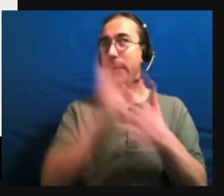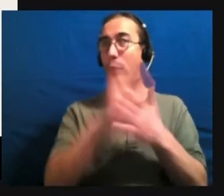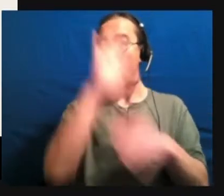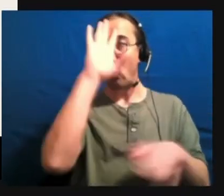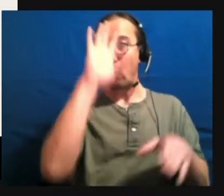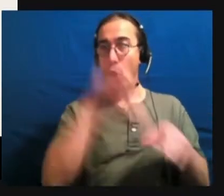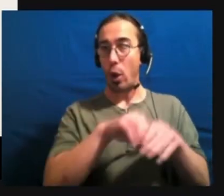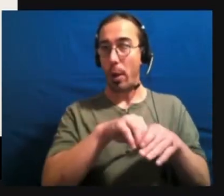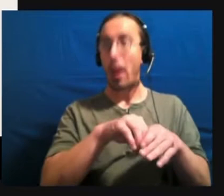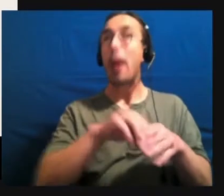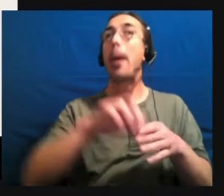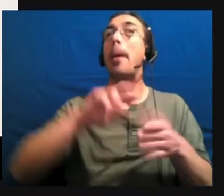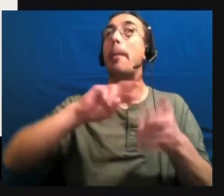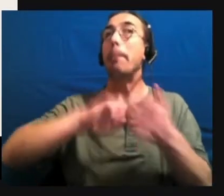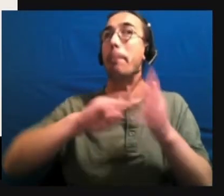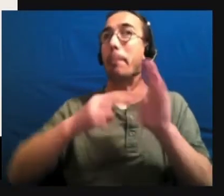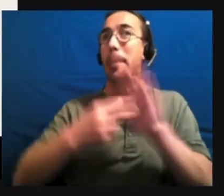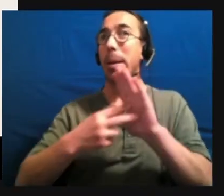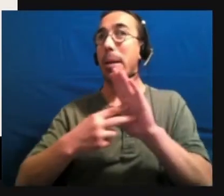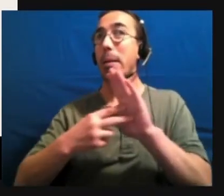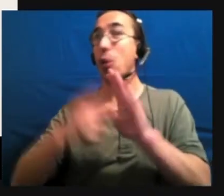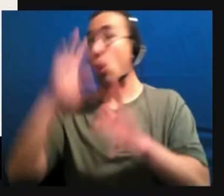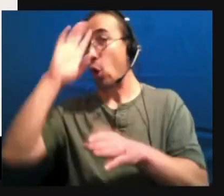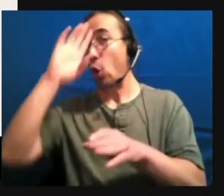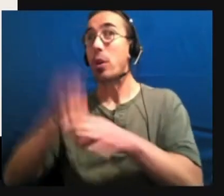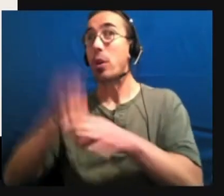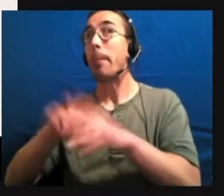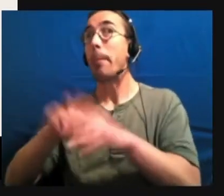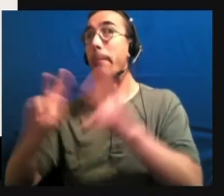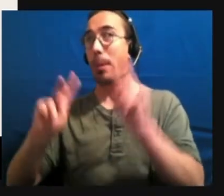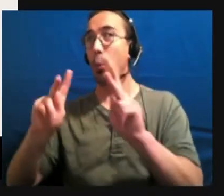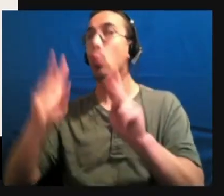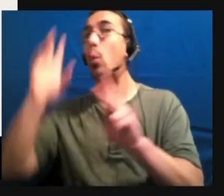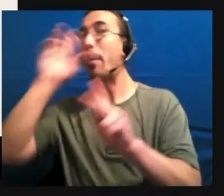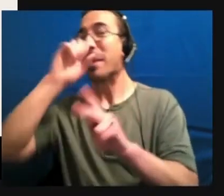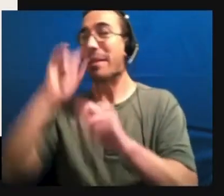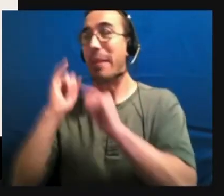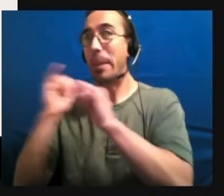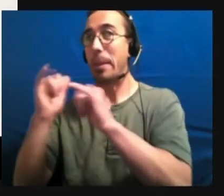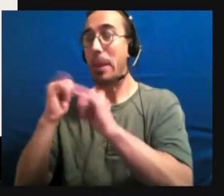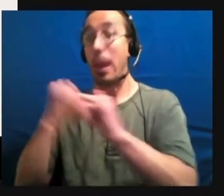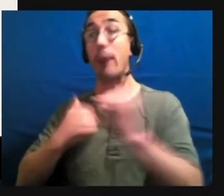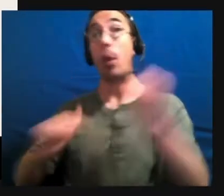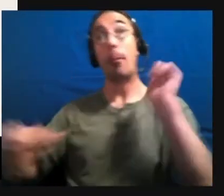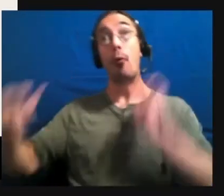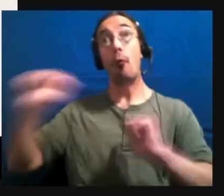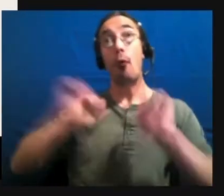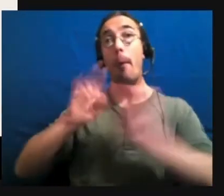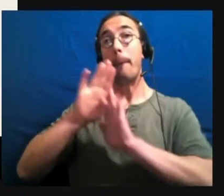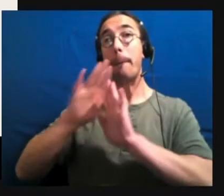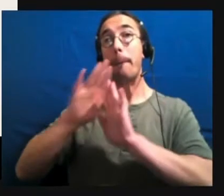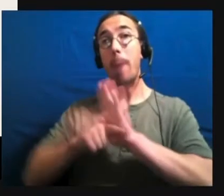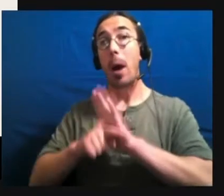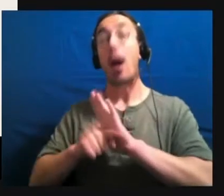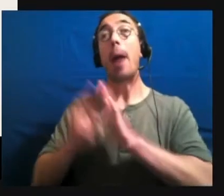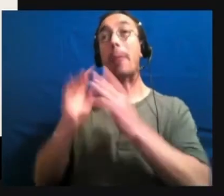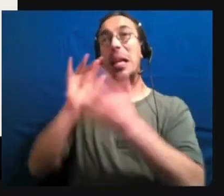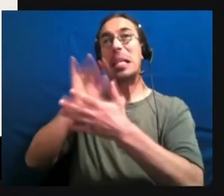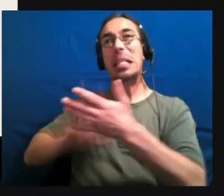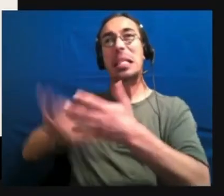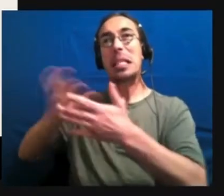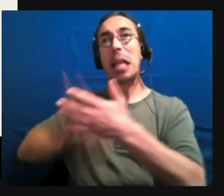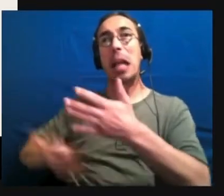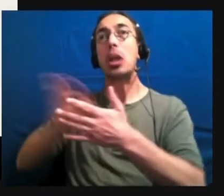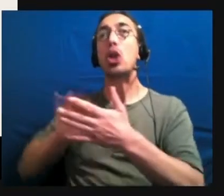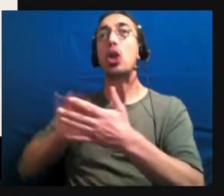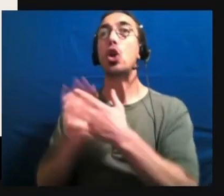like me. I have a performance background. I've been studying human relationships as one of my special interests